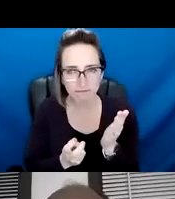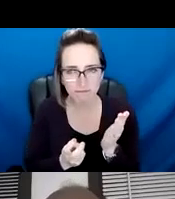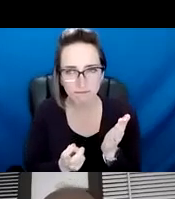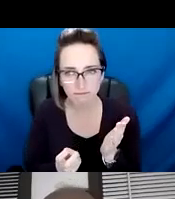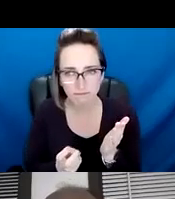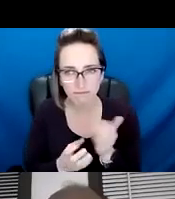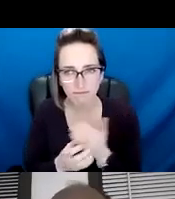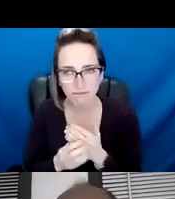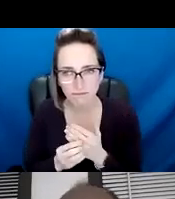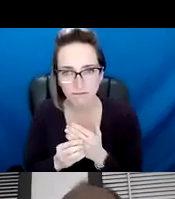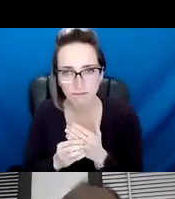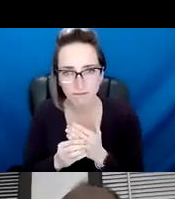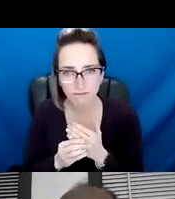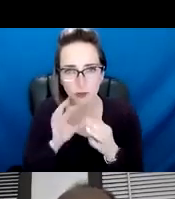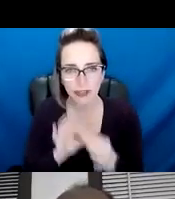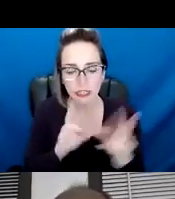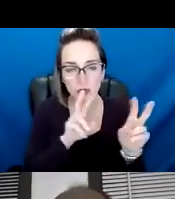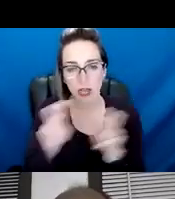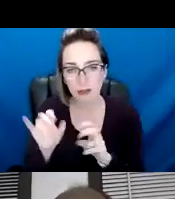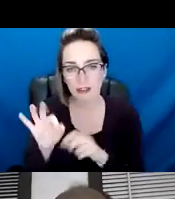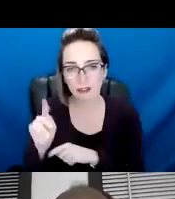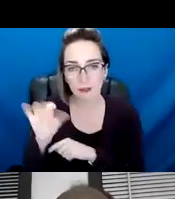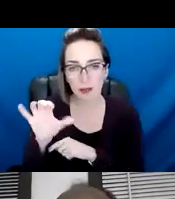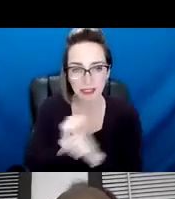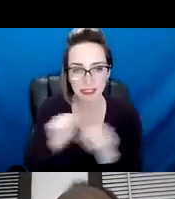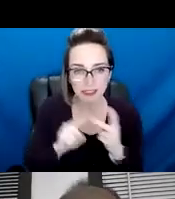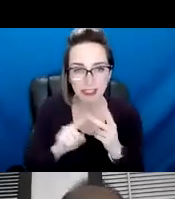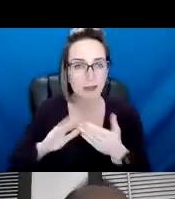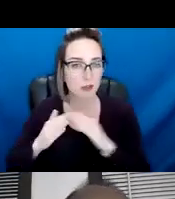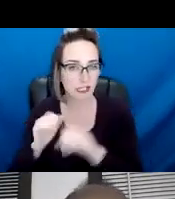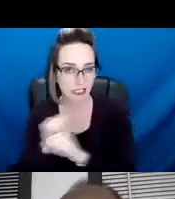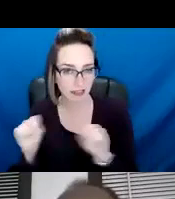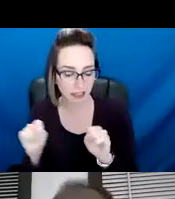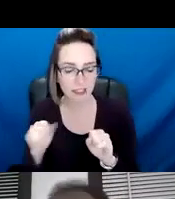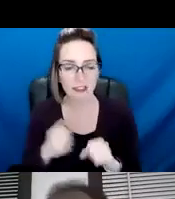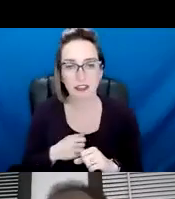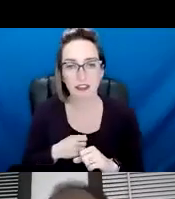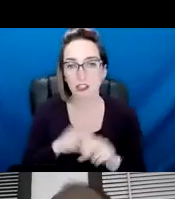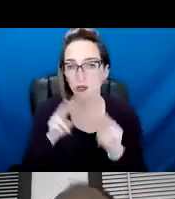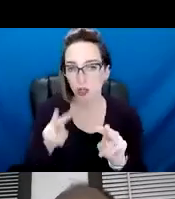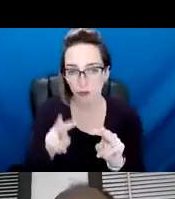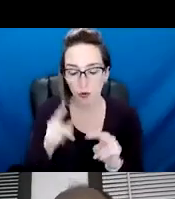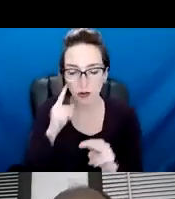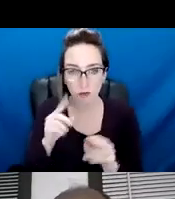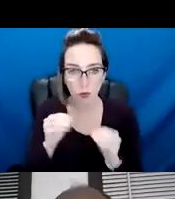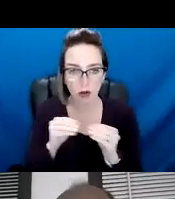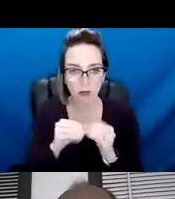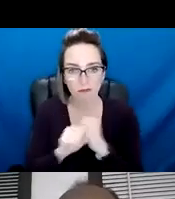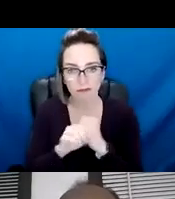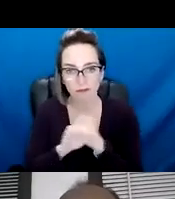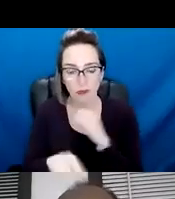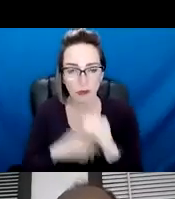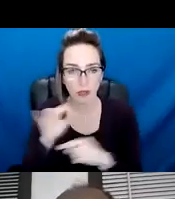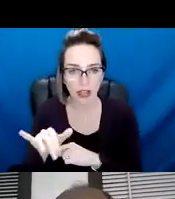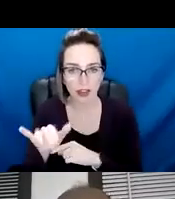topics related to, um, public safety and community safety. Um, so please look for that to come. Um, and those will be